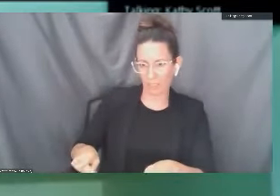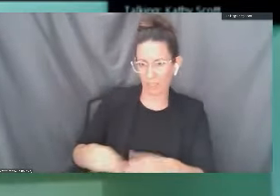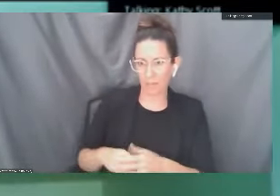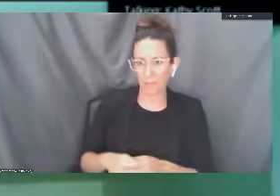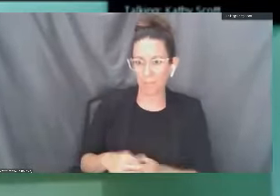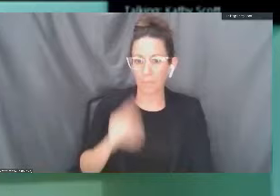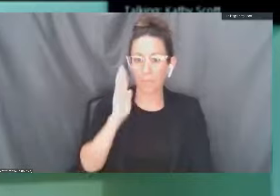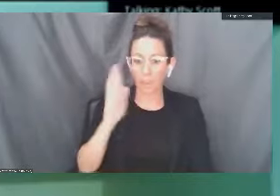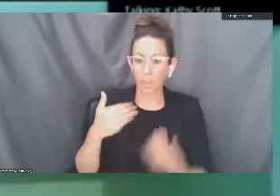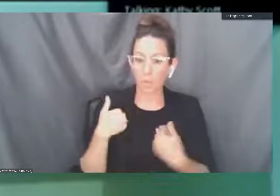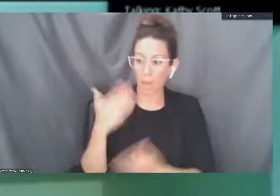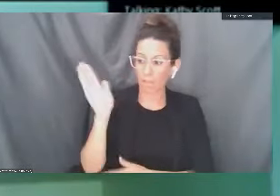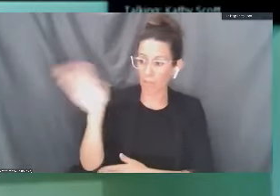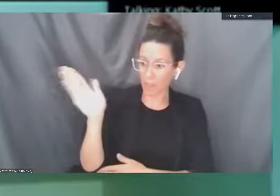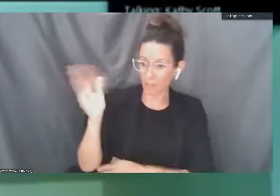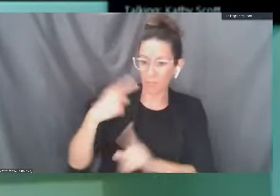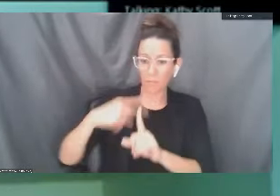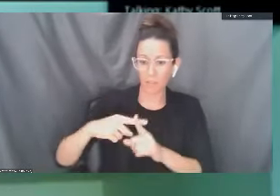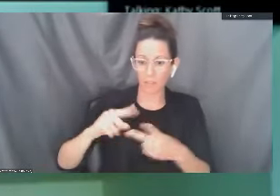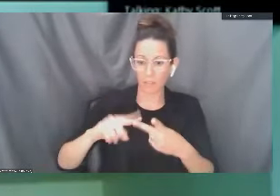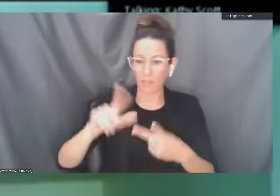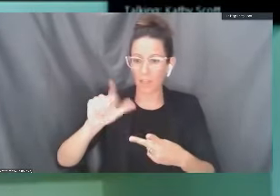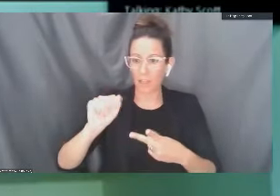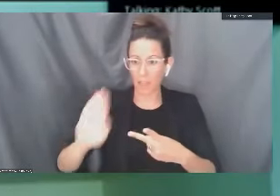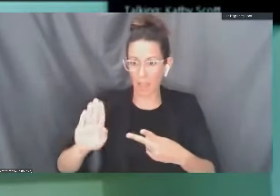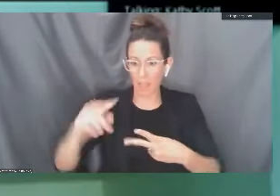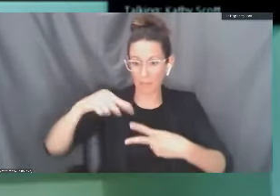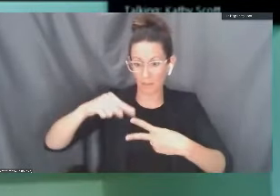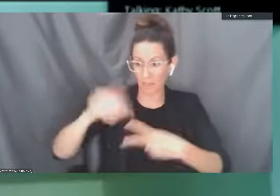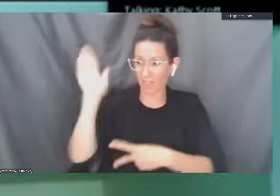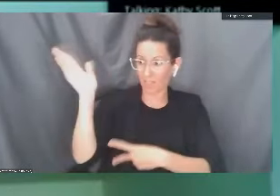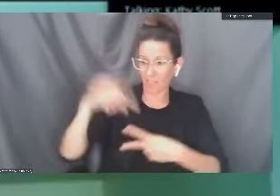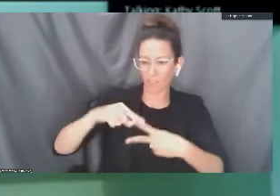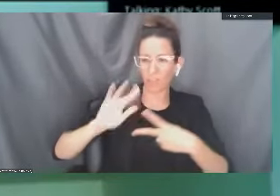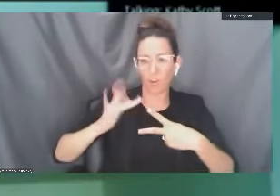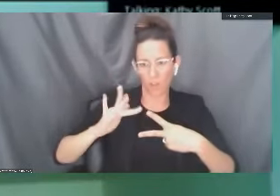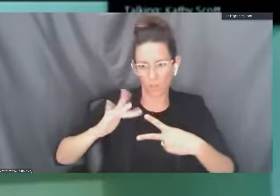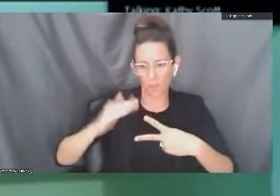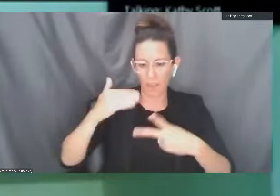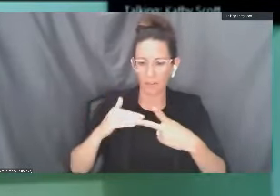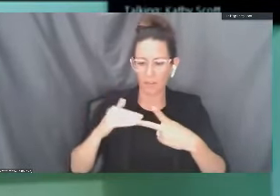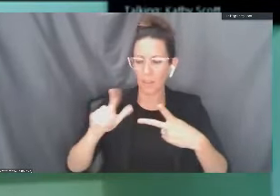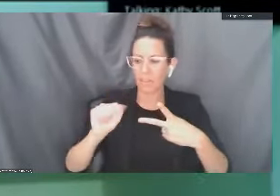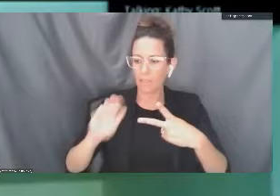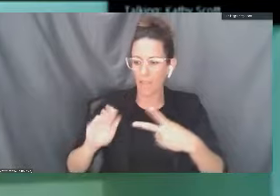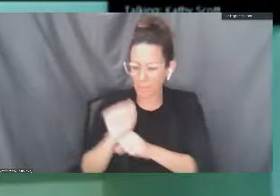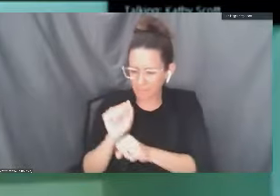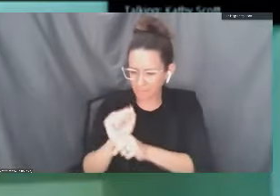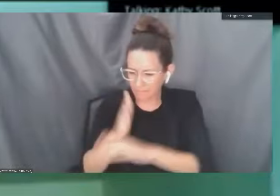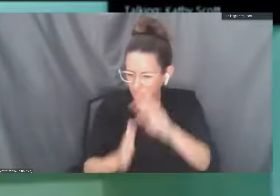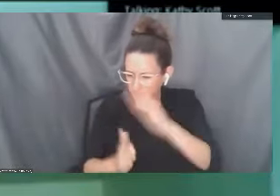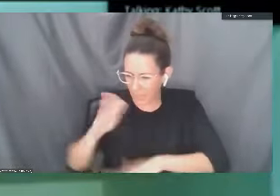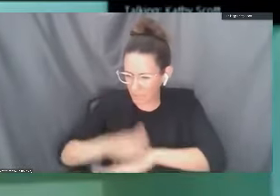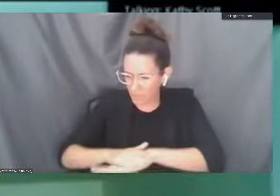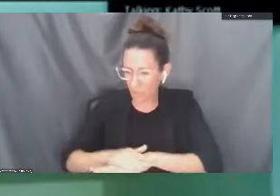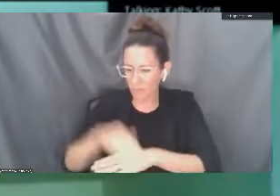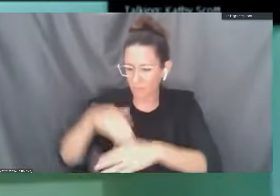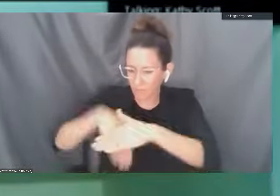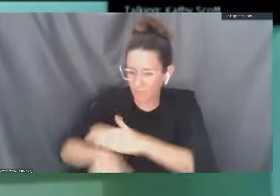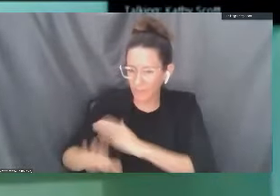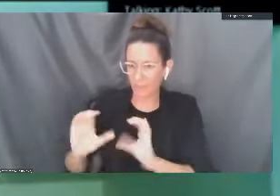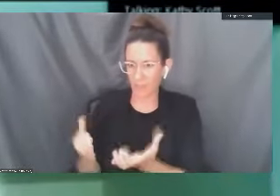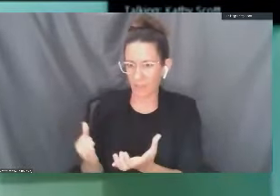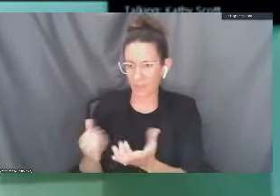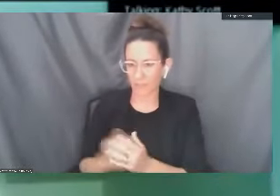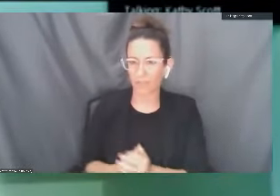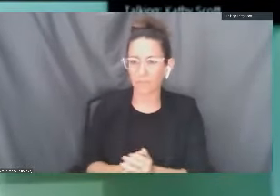have both lecture and lab. The lecture portion will be online and the lab portion will be face-to-face. For fall, we're trying